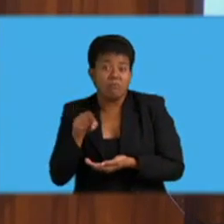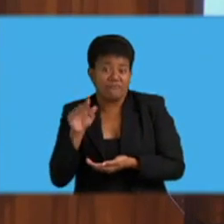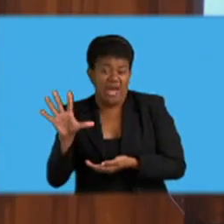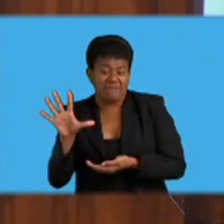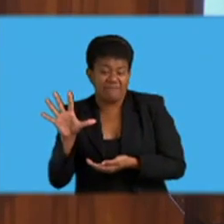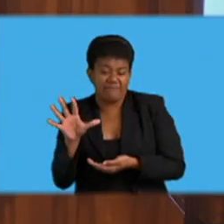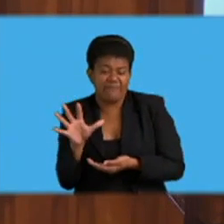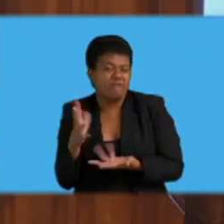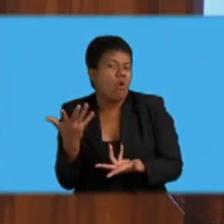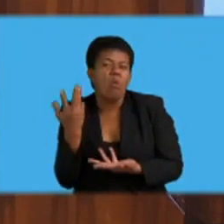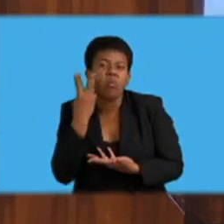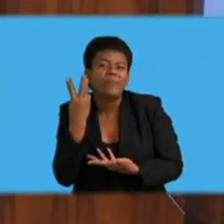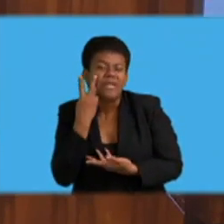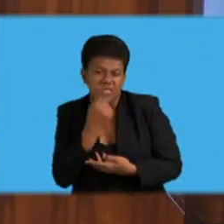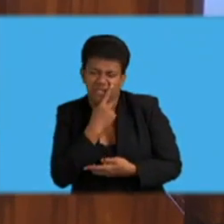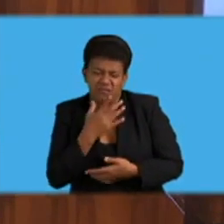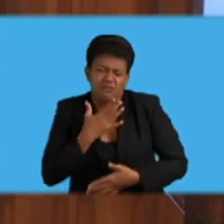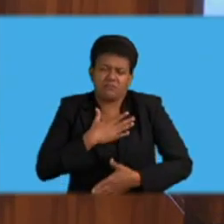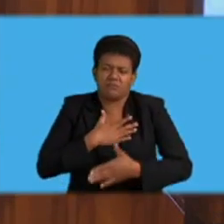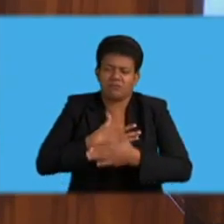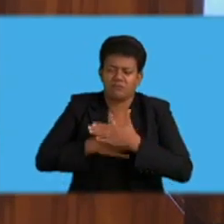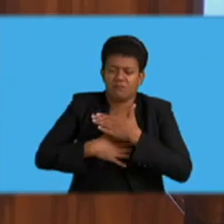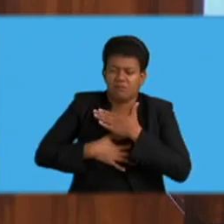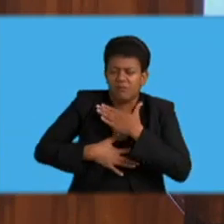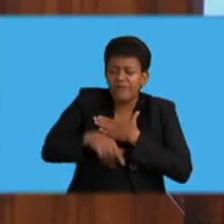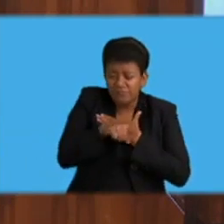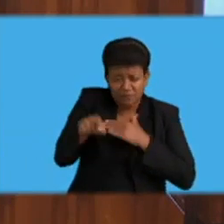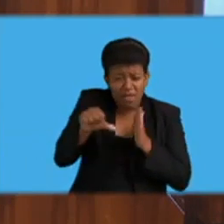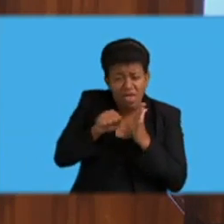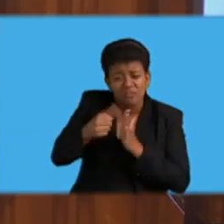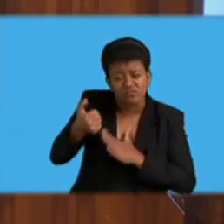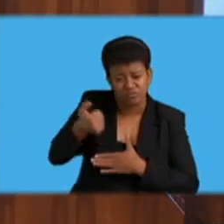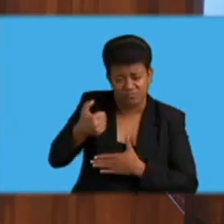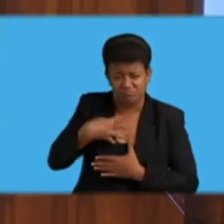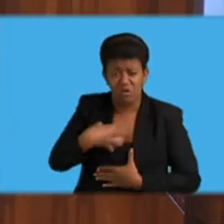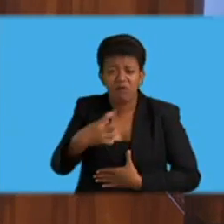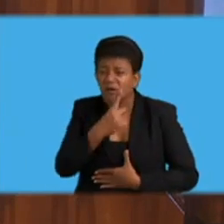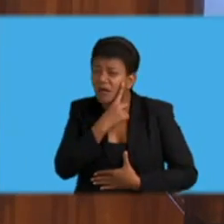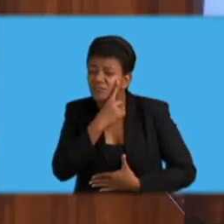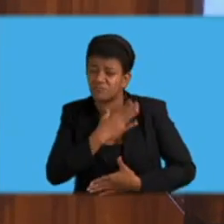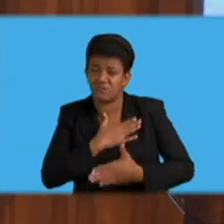victims in 2016 when compared to 2015.